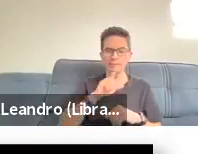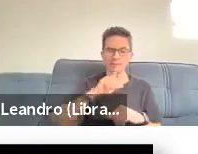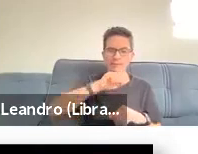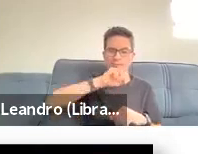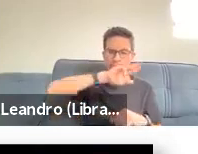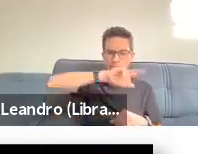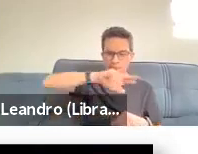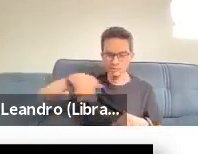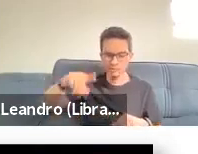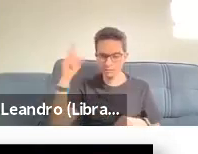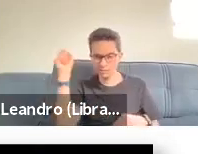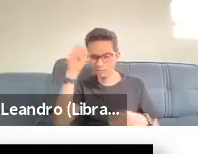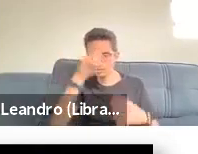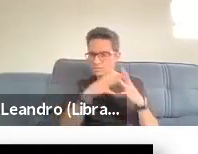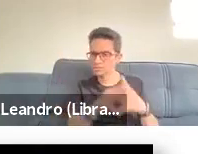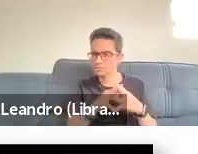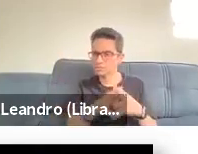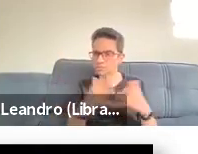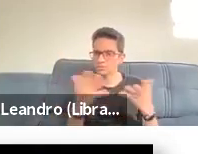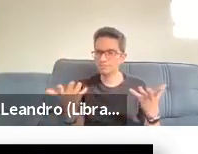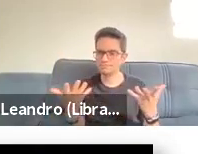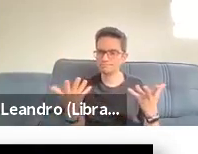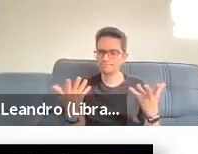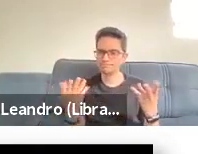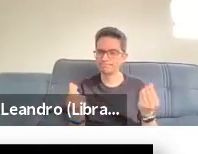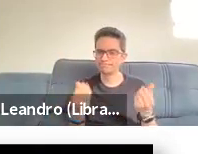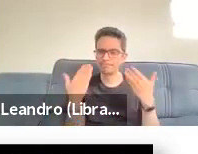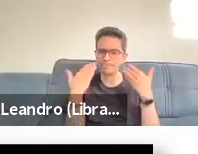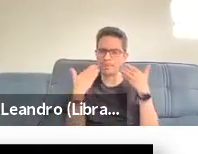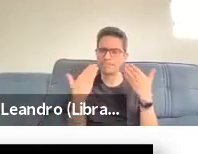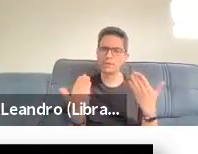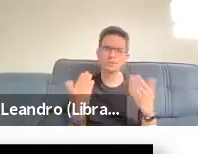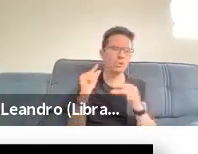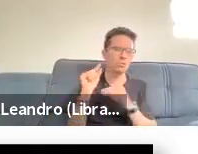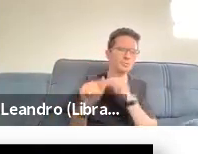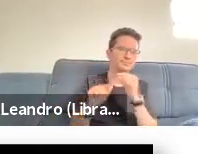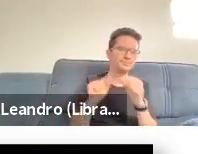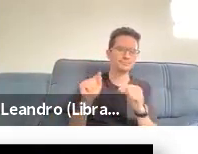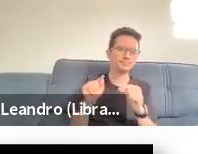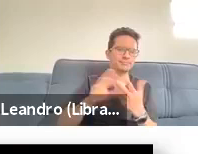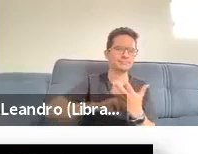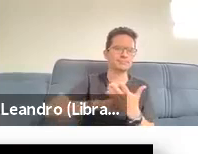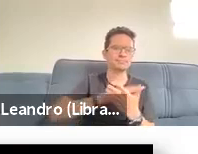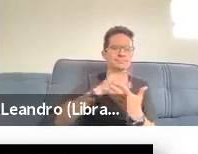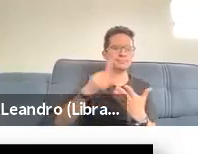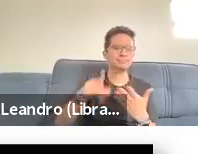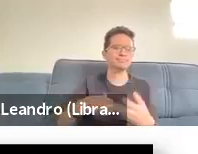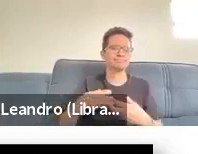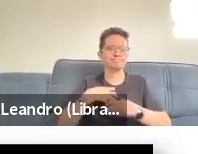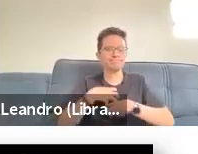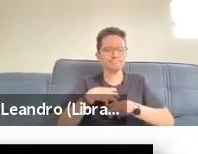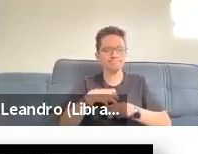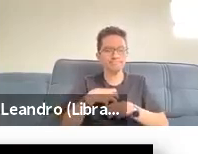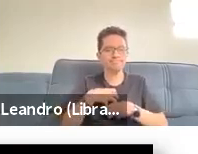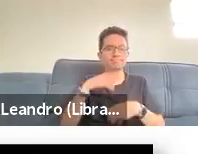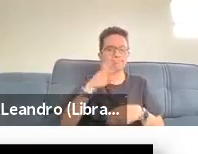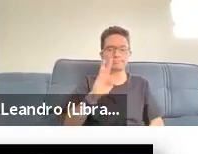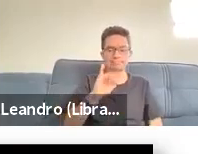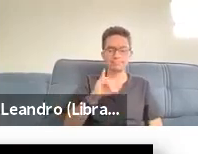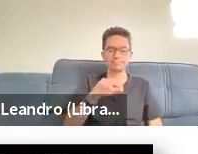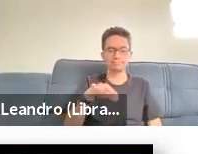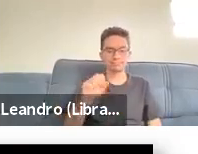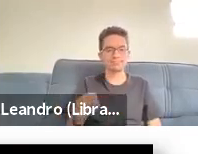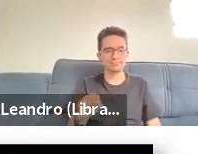of work that these PIMS the pseudo intelligent mediators might be designed to help accomplish and begin to